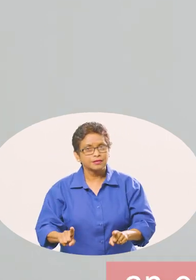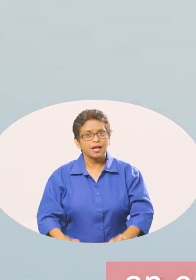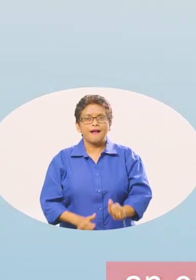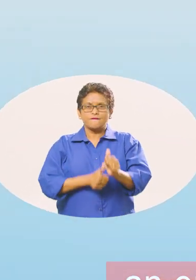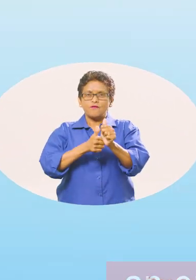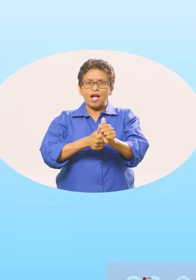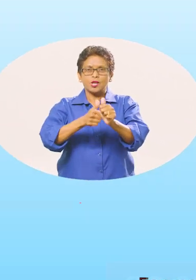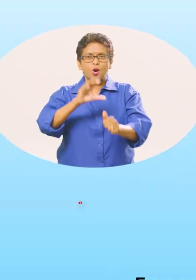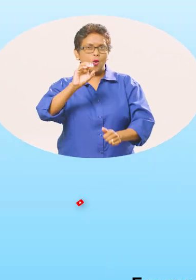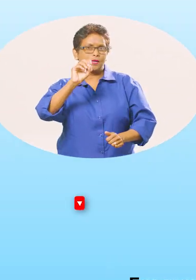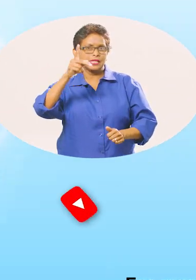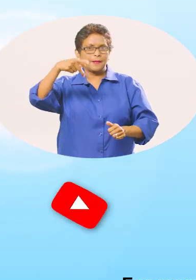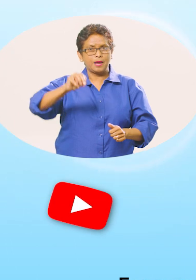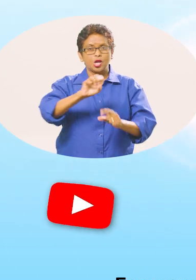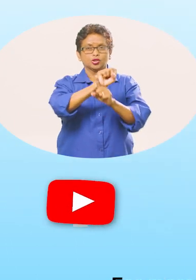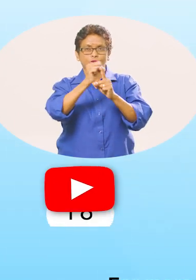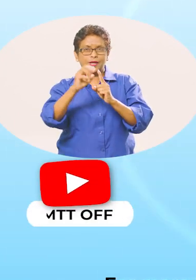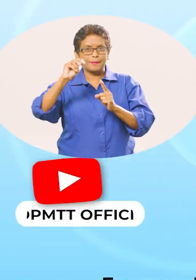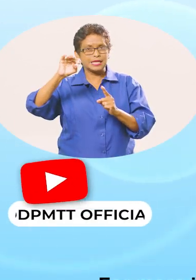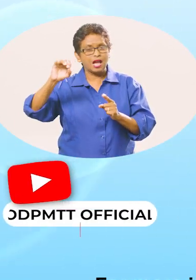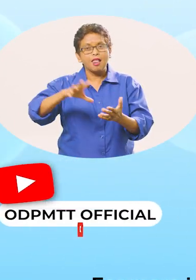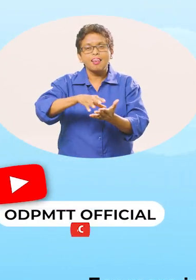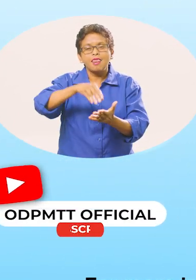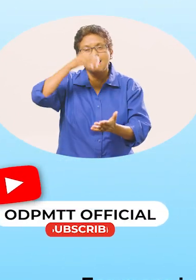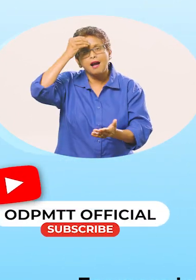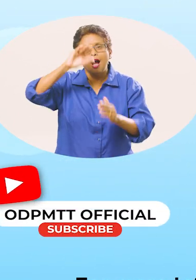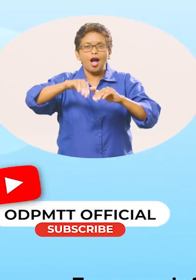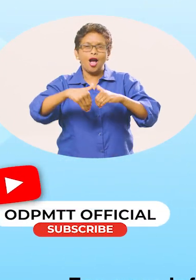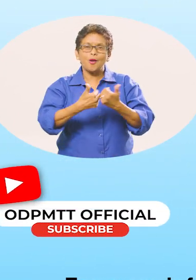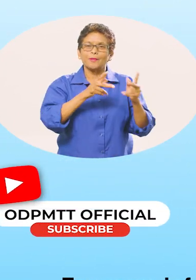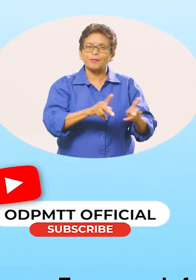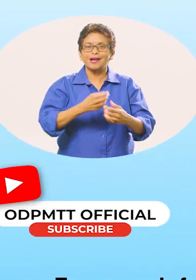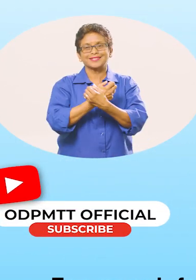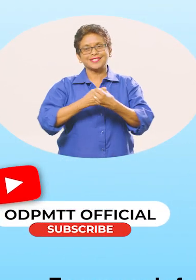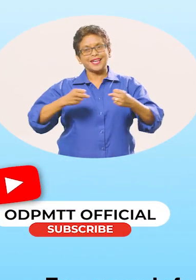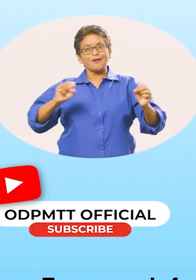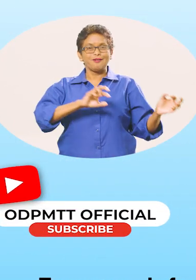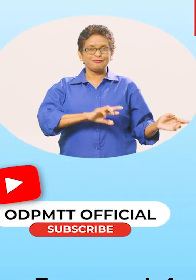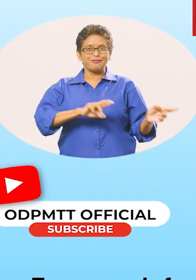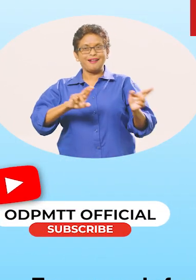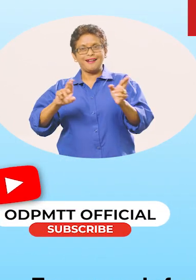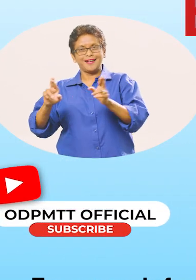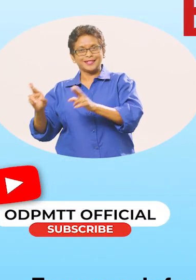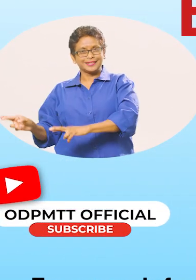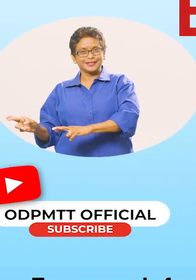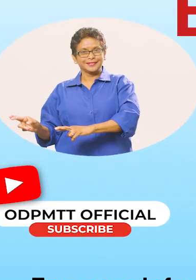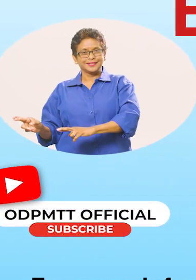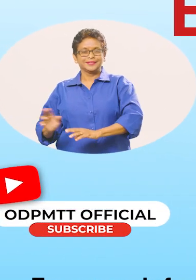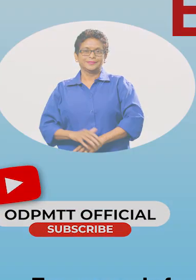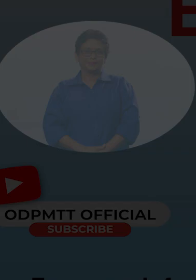disaster strikes. Follow us on the ODPM's social media pages to learn more on how you can be prepared, be secured, and